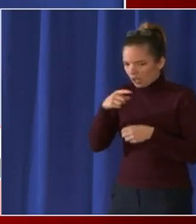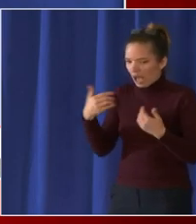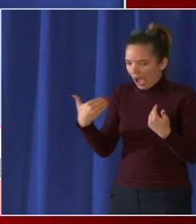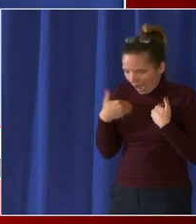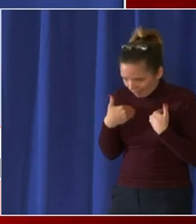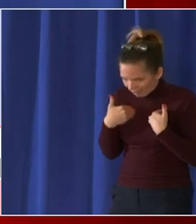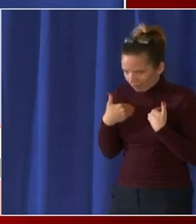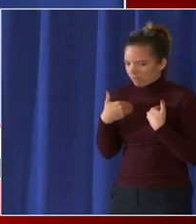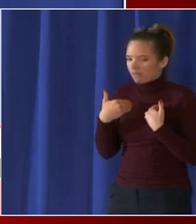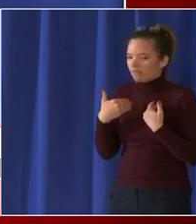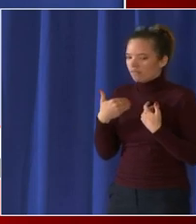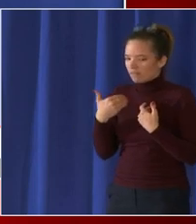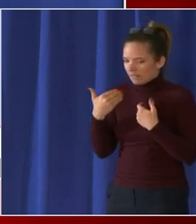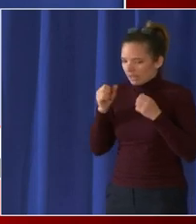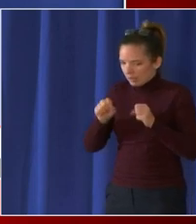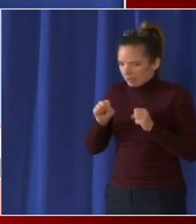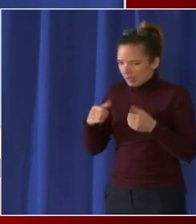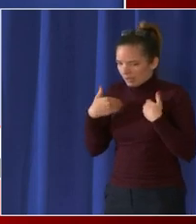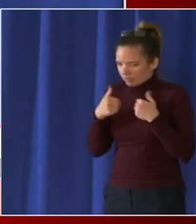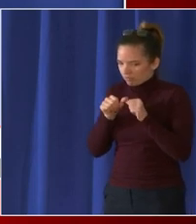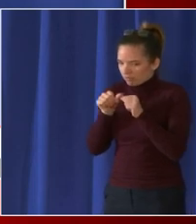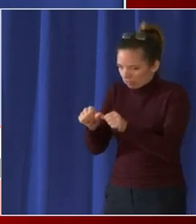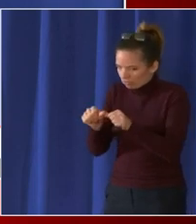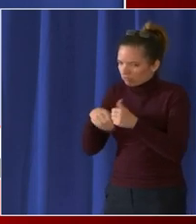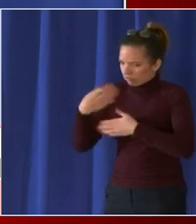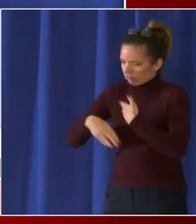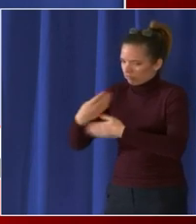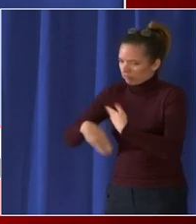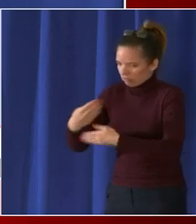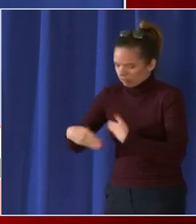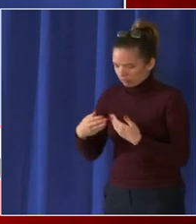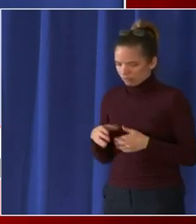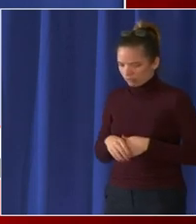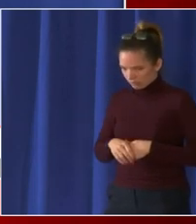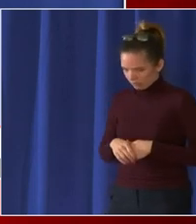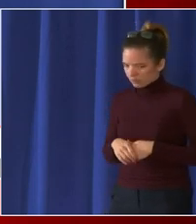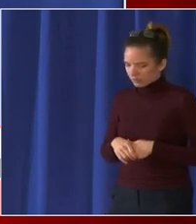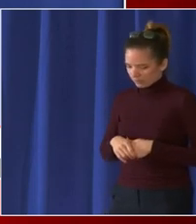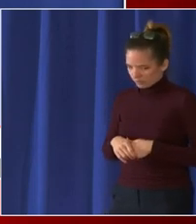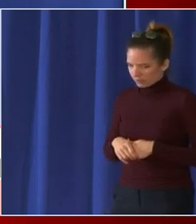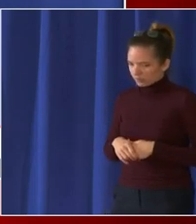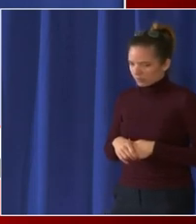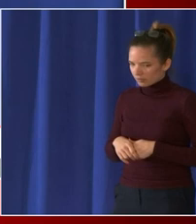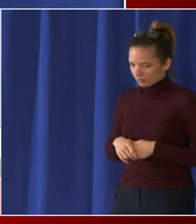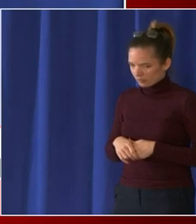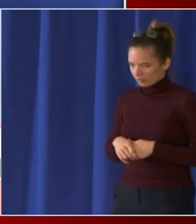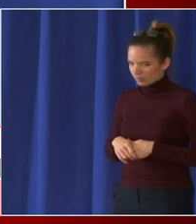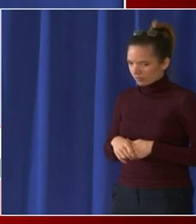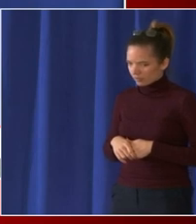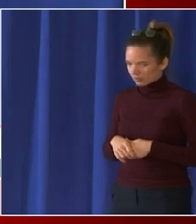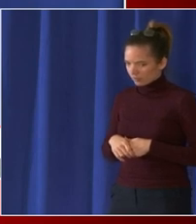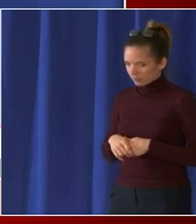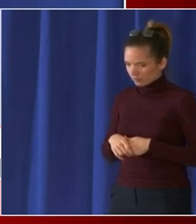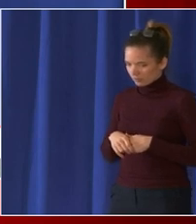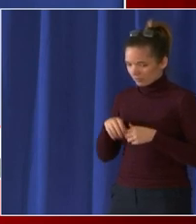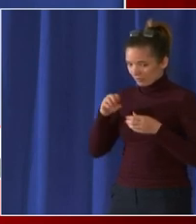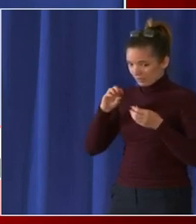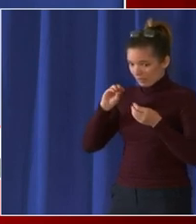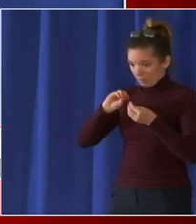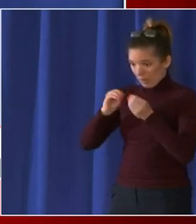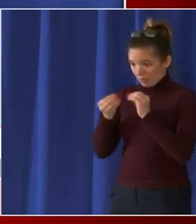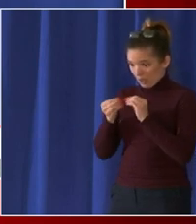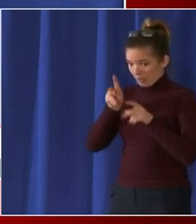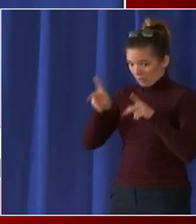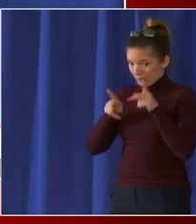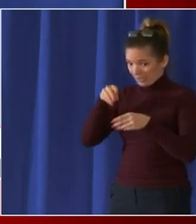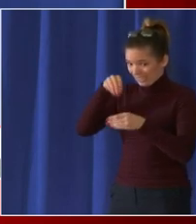the the calculation specifically is the number of covid patients uh that are in the hospital divided by the